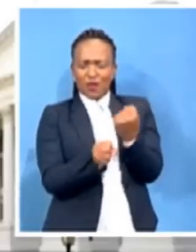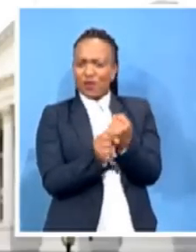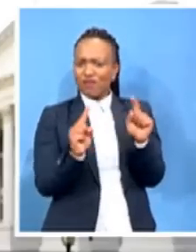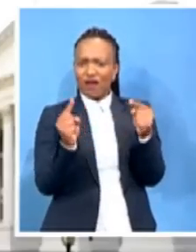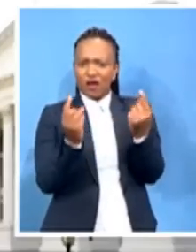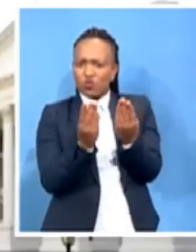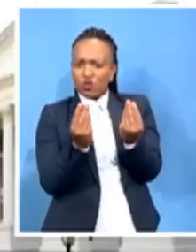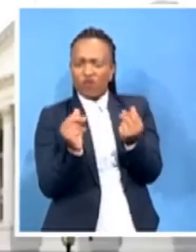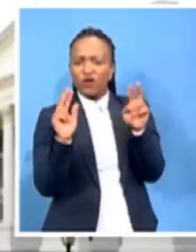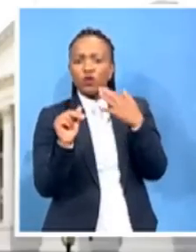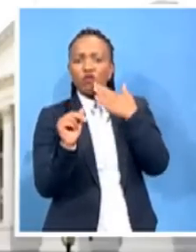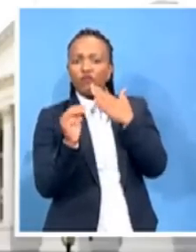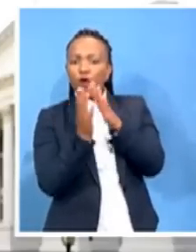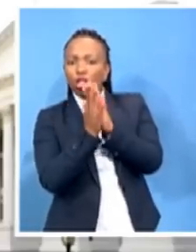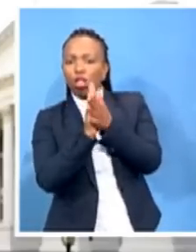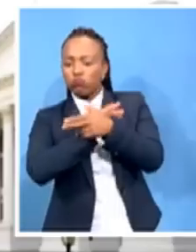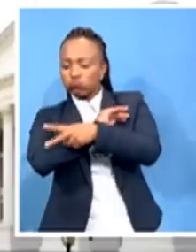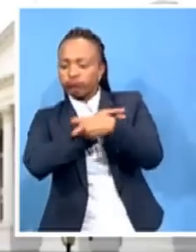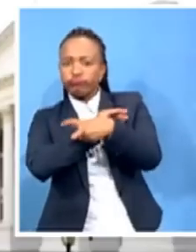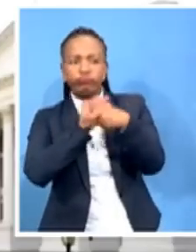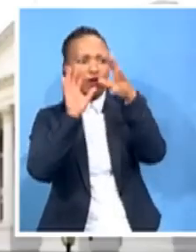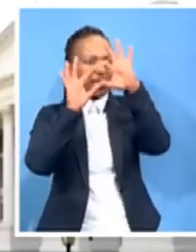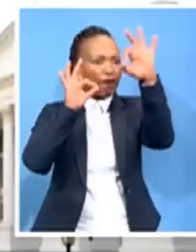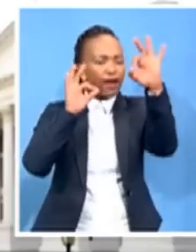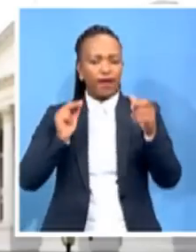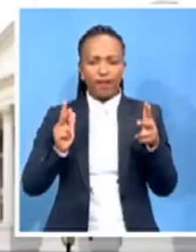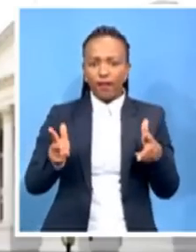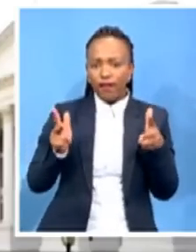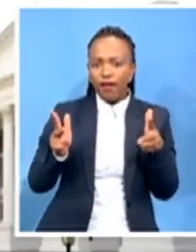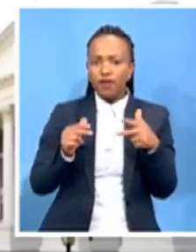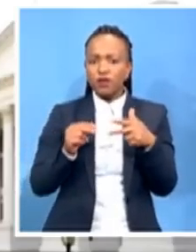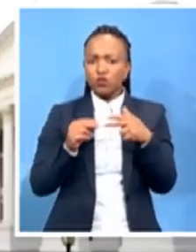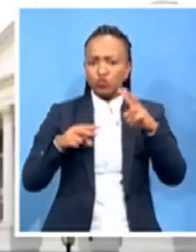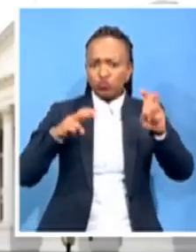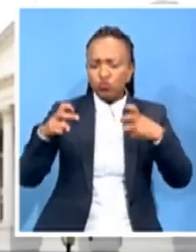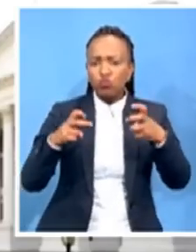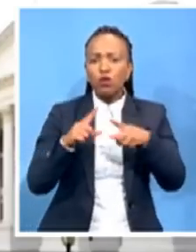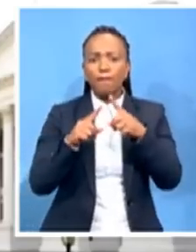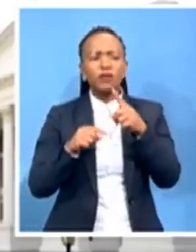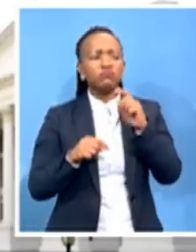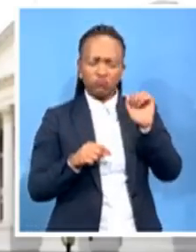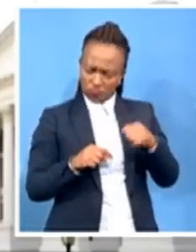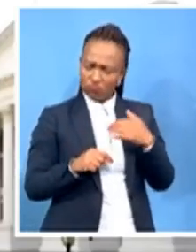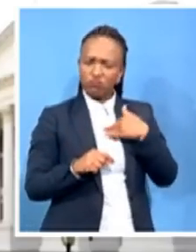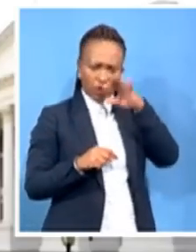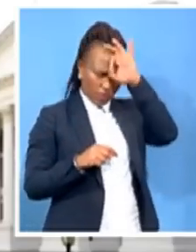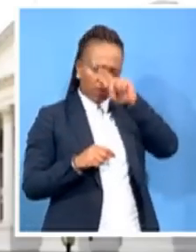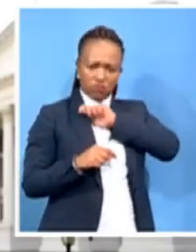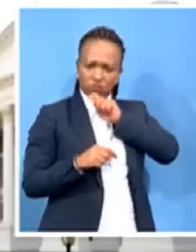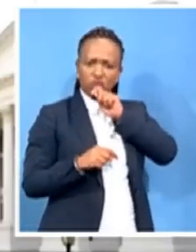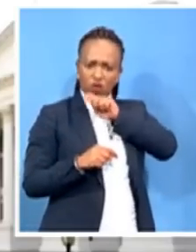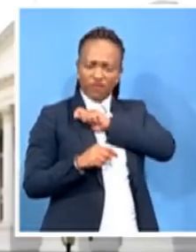But the police, have got confidence in them that they're doing their work, just like what is happening with the GPV.